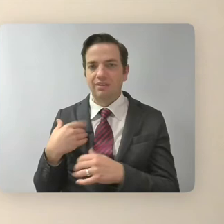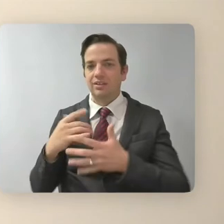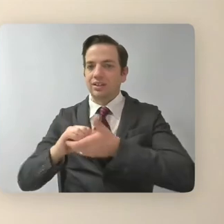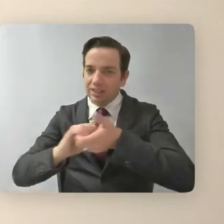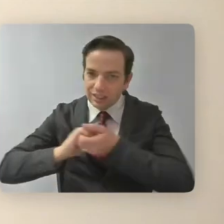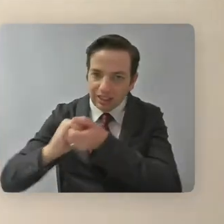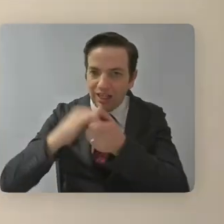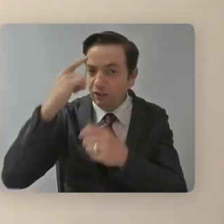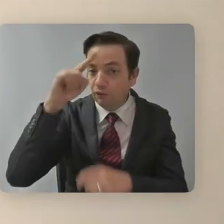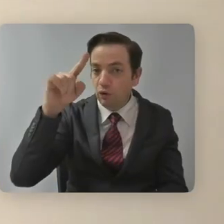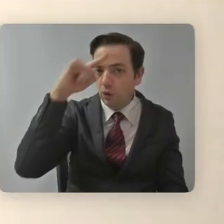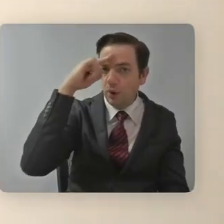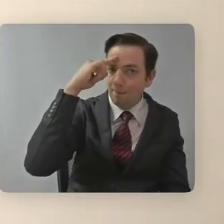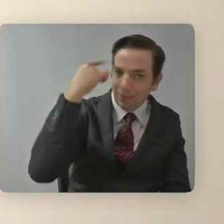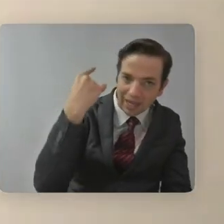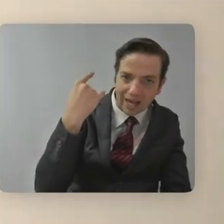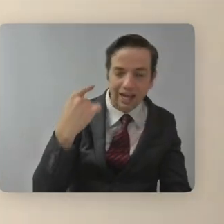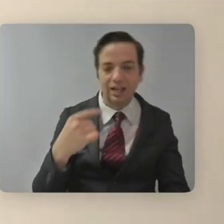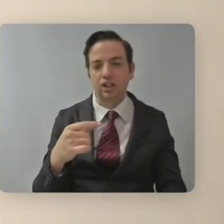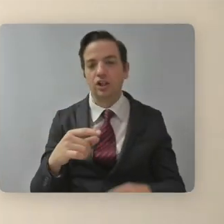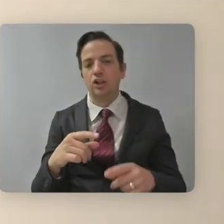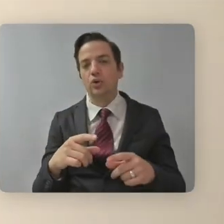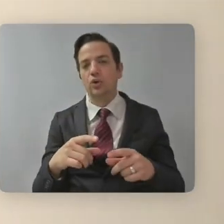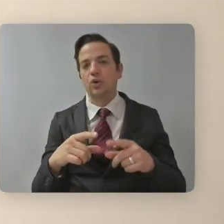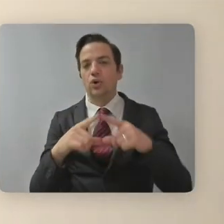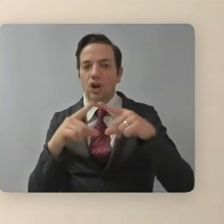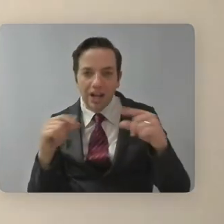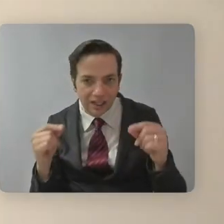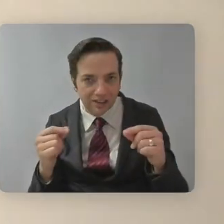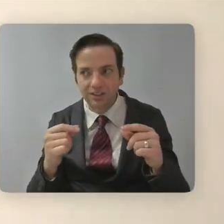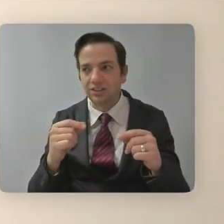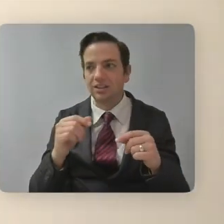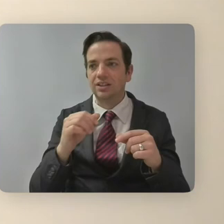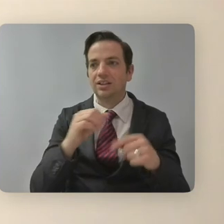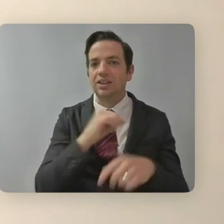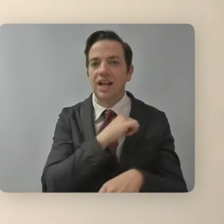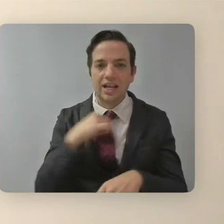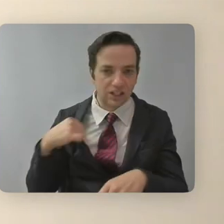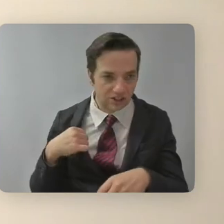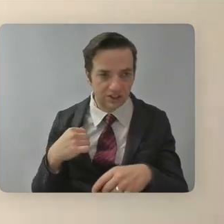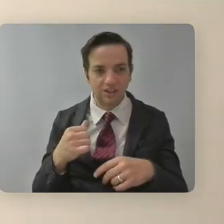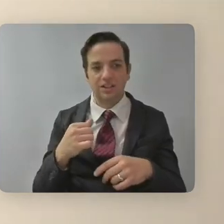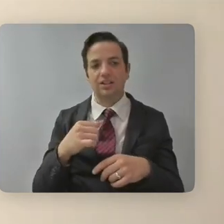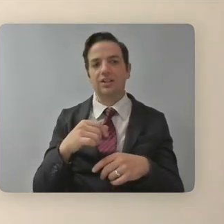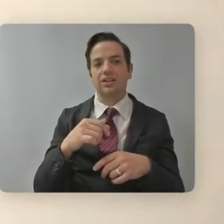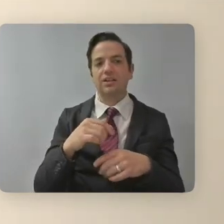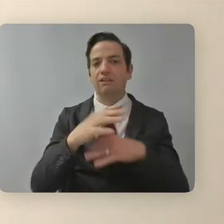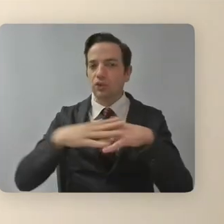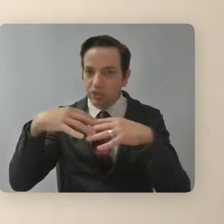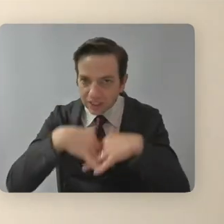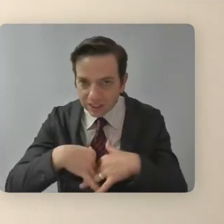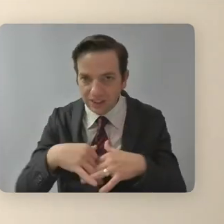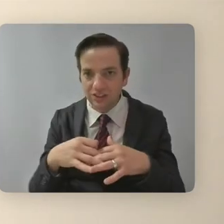Black filmmakers, Asian filmmakers, Latina filmmakers, Native American filmmakers. There